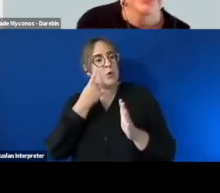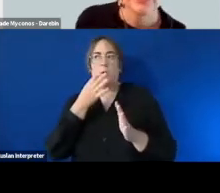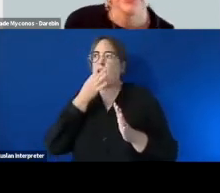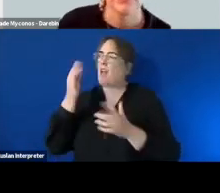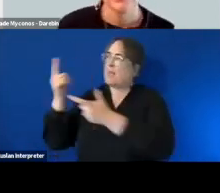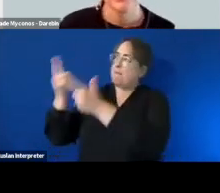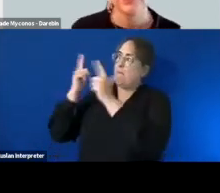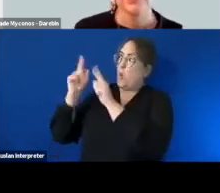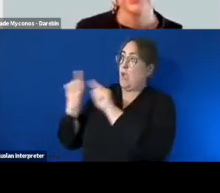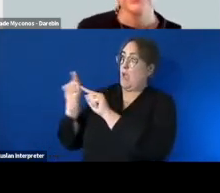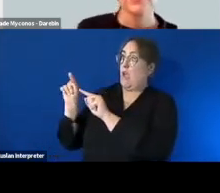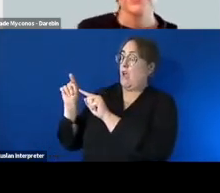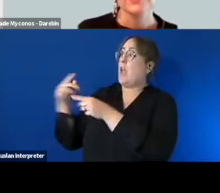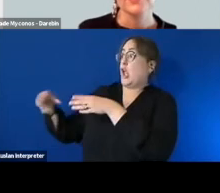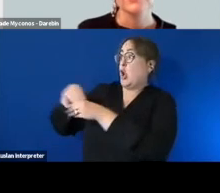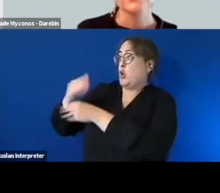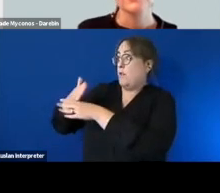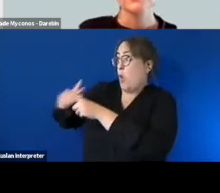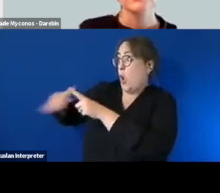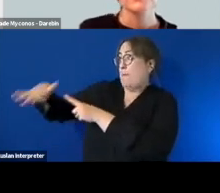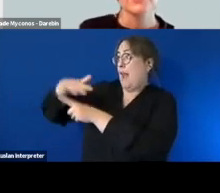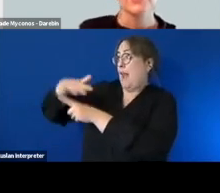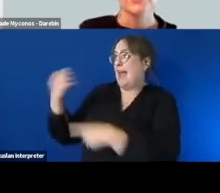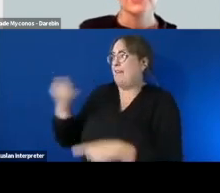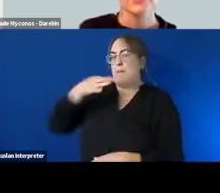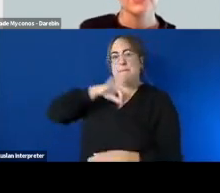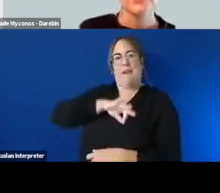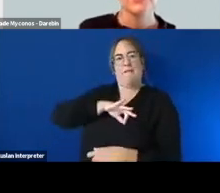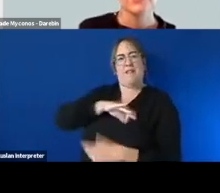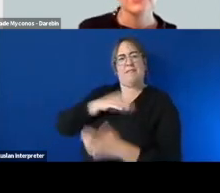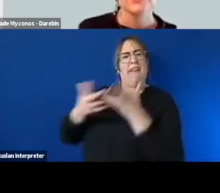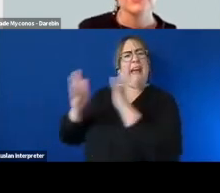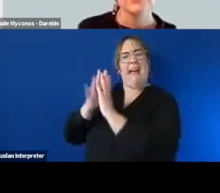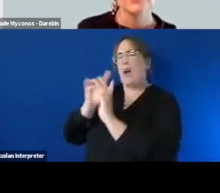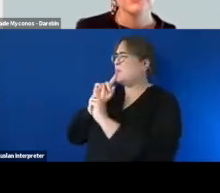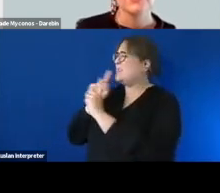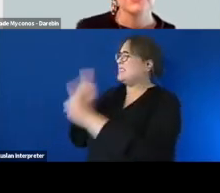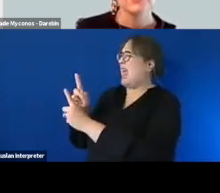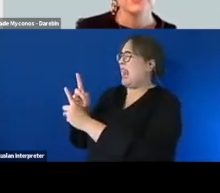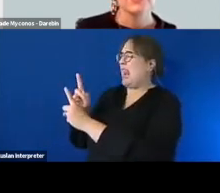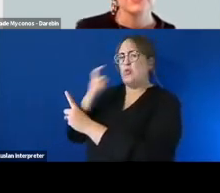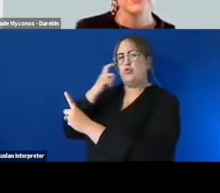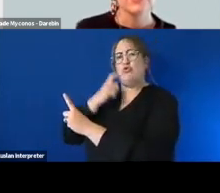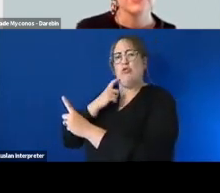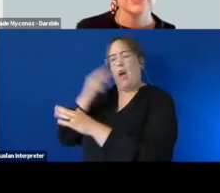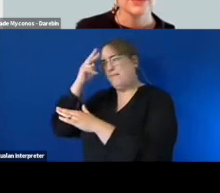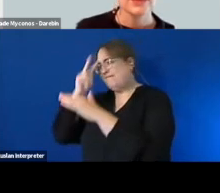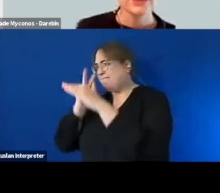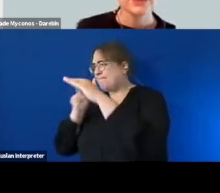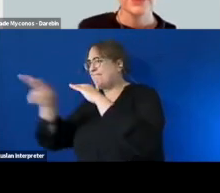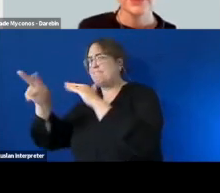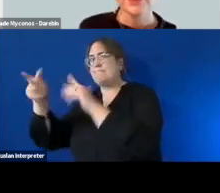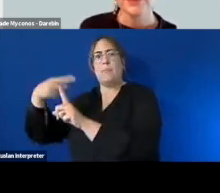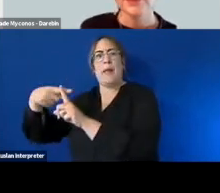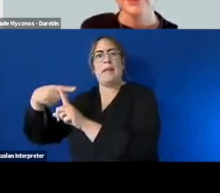an inclusive workplace and and to him i guess embrace workplace modifications uh to take up workplace modifications